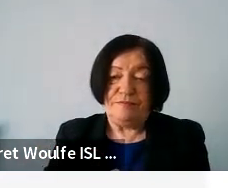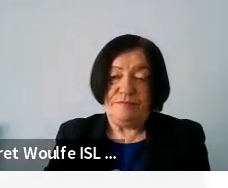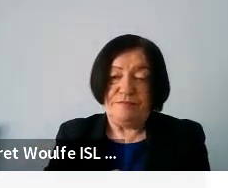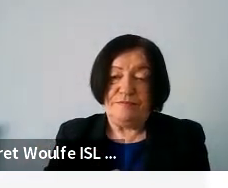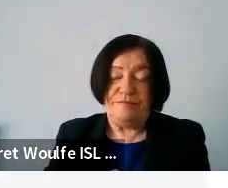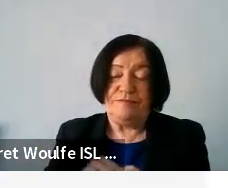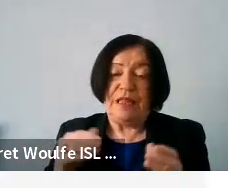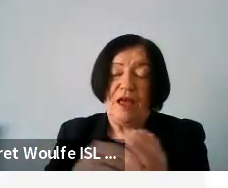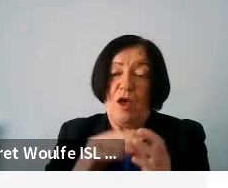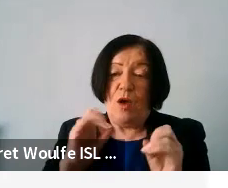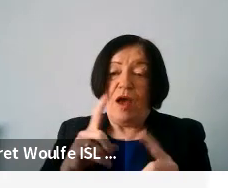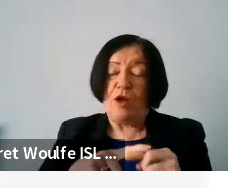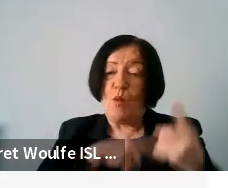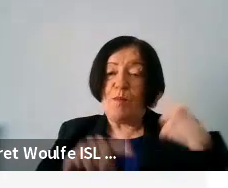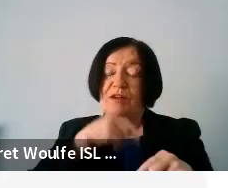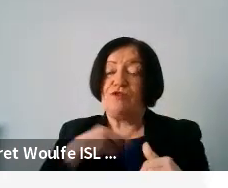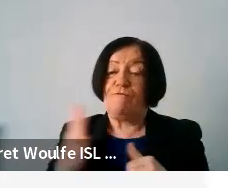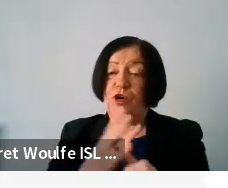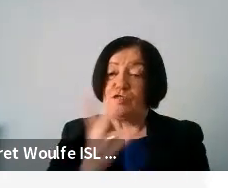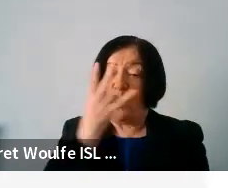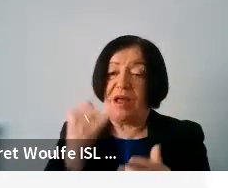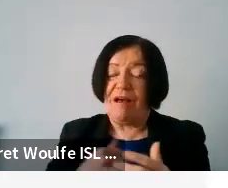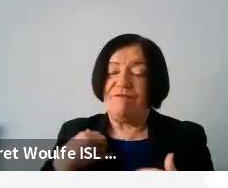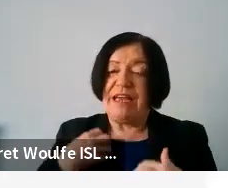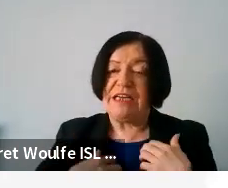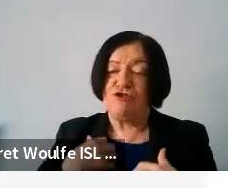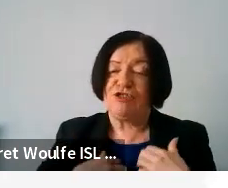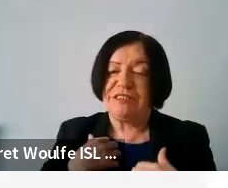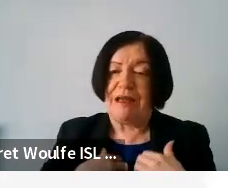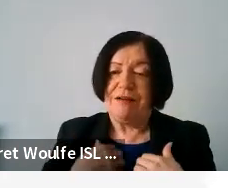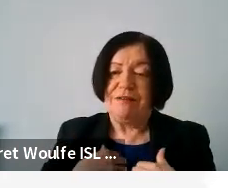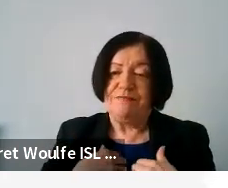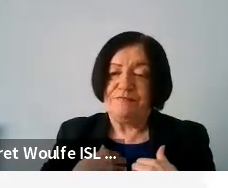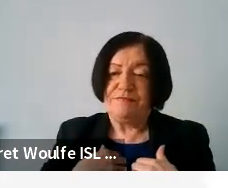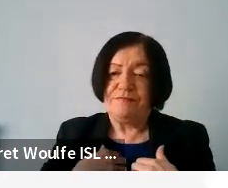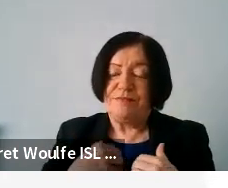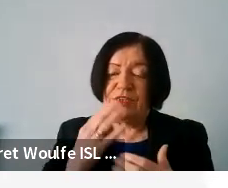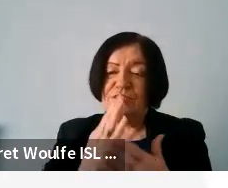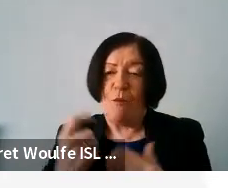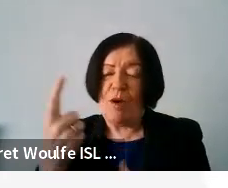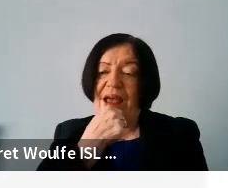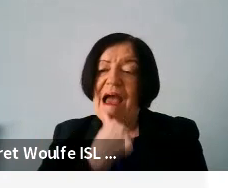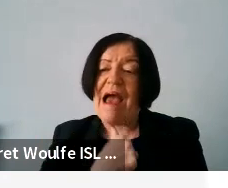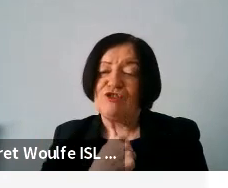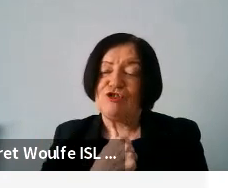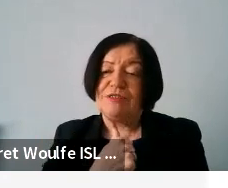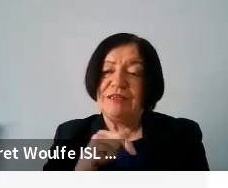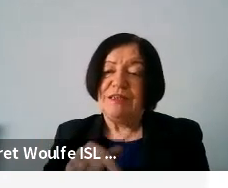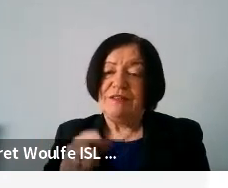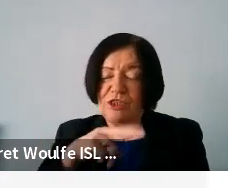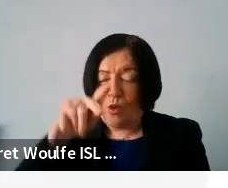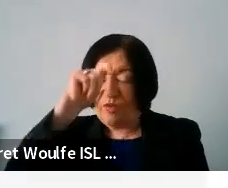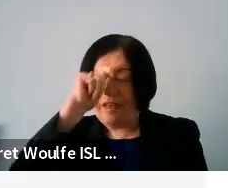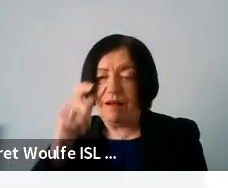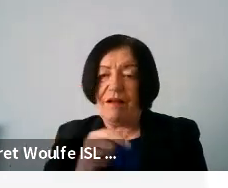Yep. So I'm going back to the first question. I find it interesting that, um, someone answered that they don't think